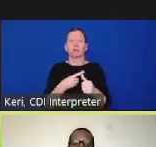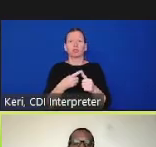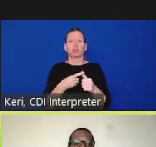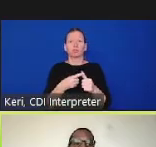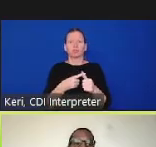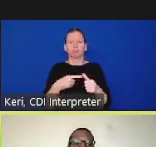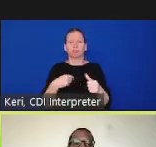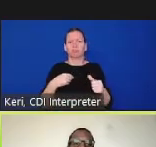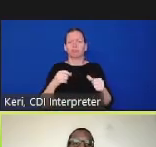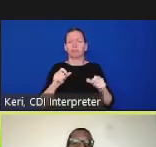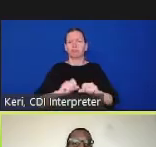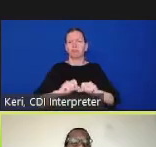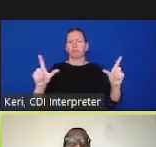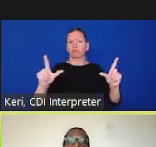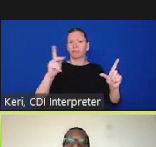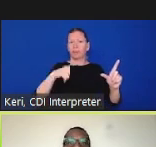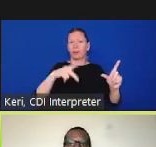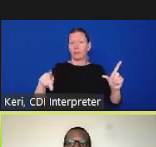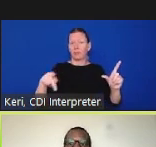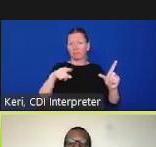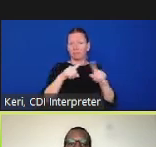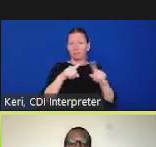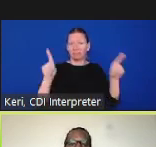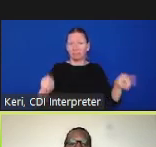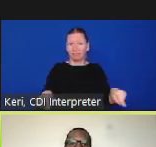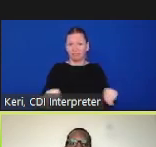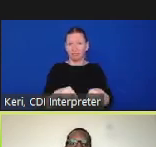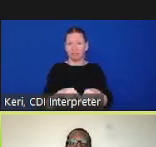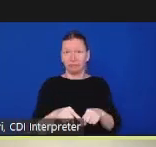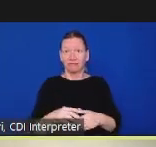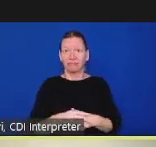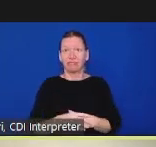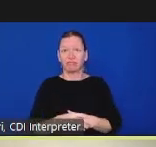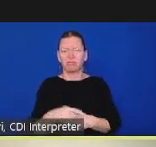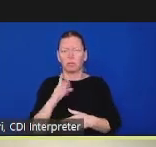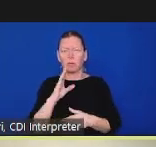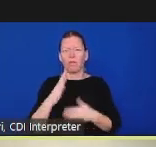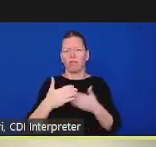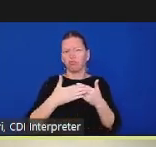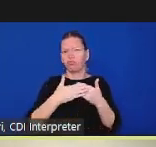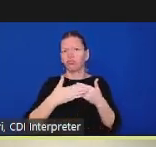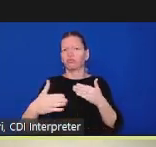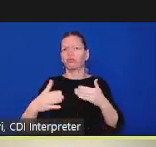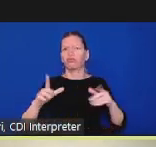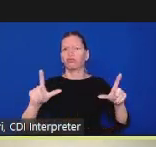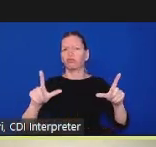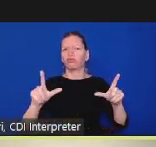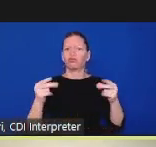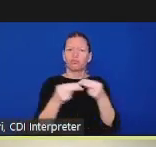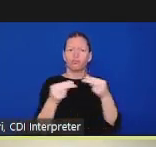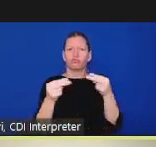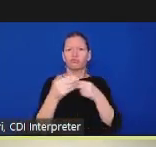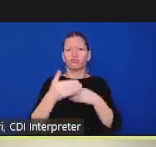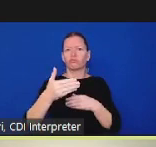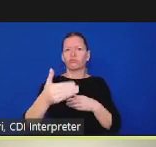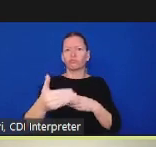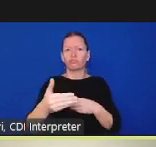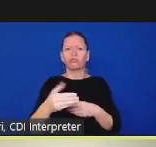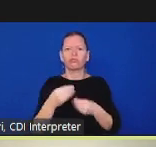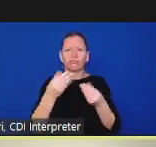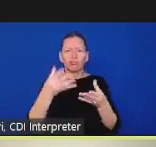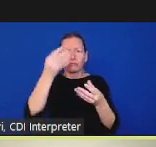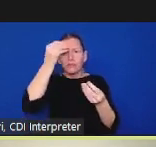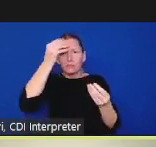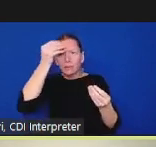because i'm going to be providing some information as well as then facilitating what we're really here for is a listening